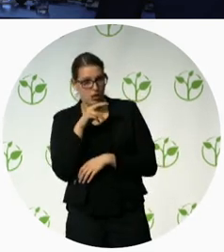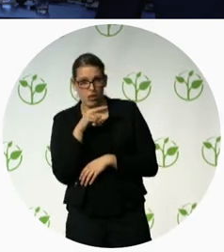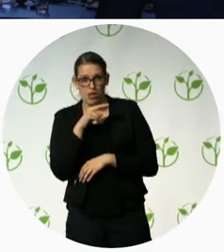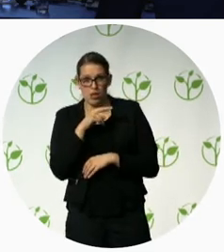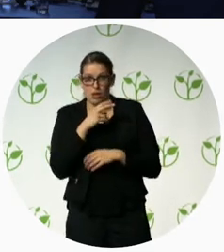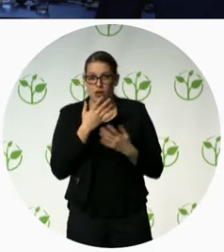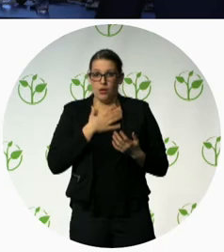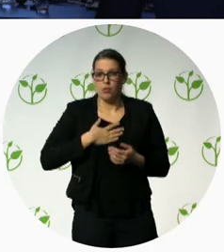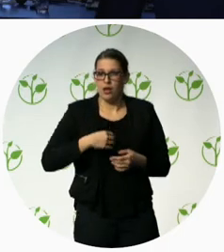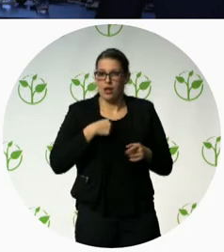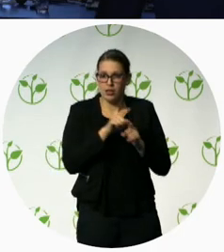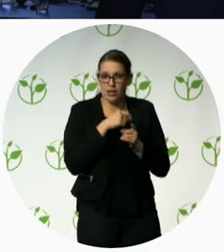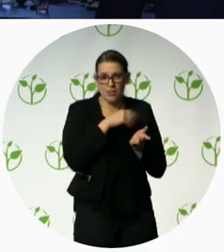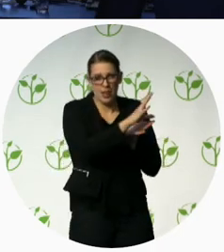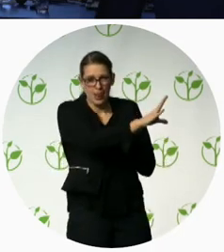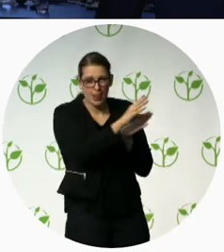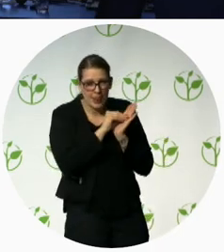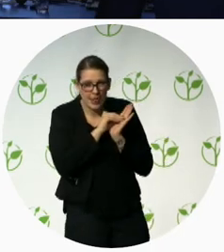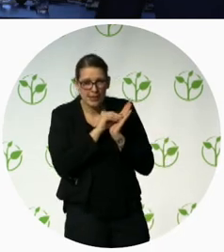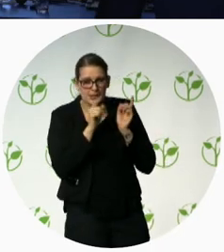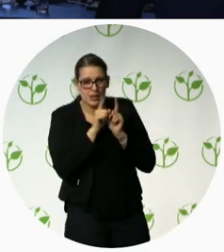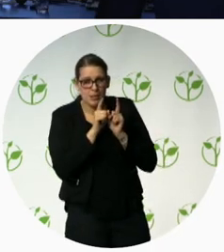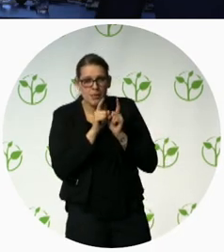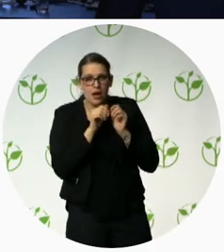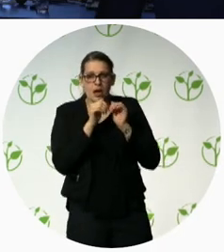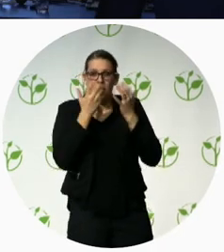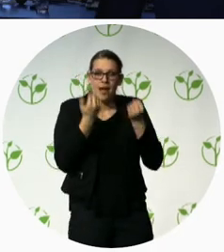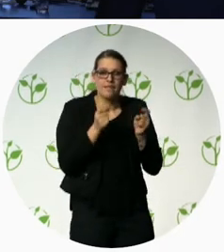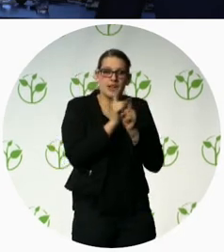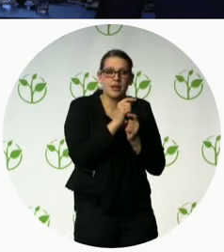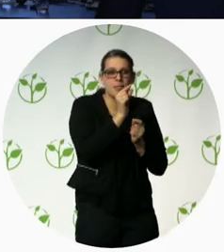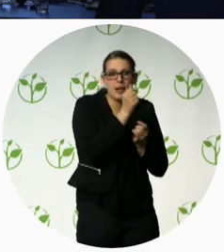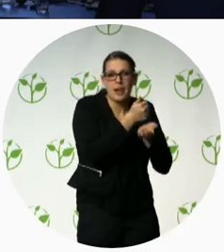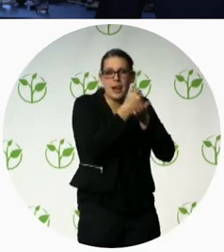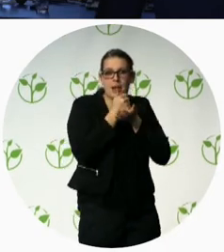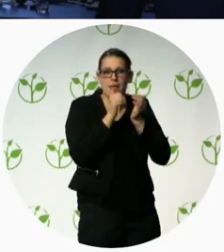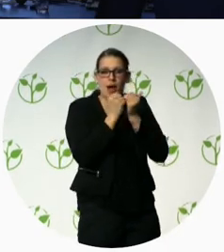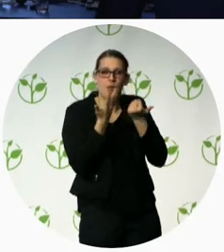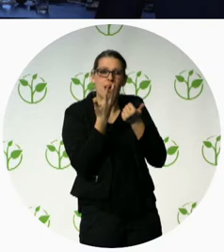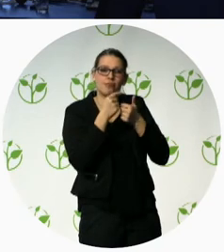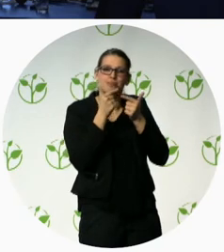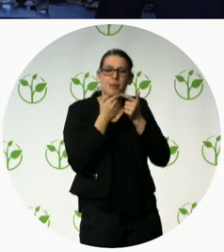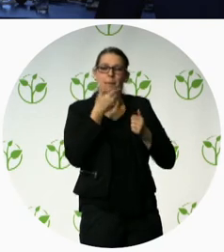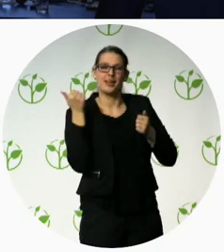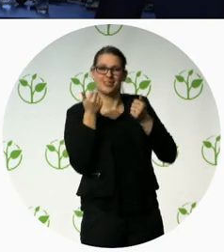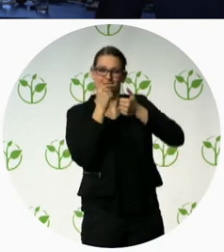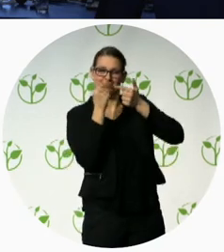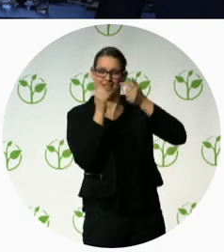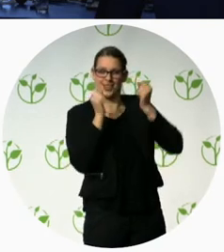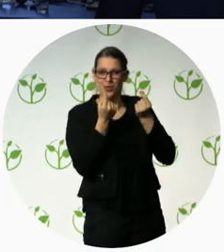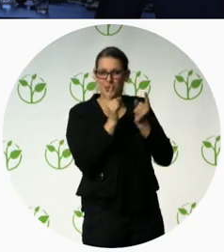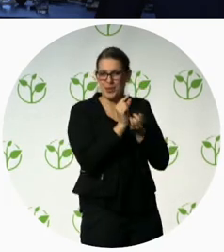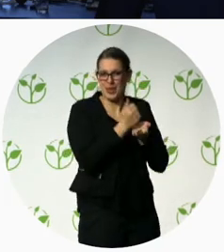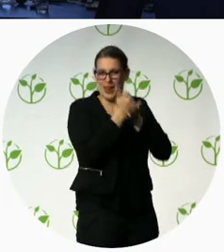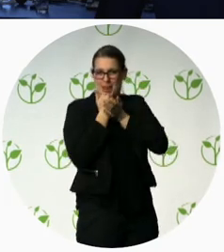that you would give to them to ensure that they could be as successful as possible? Was there a mistake you made early on